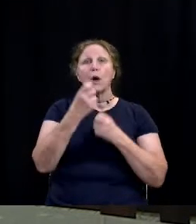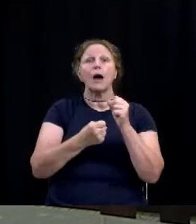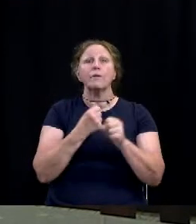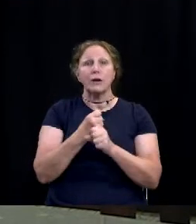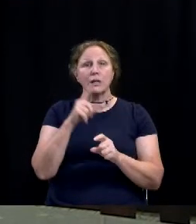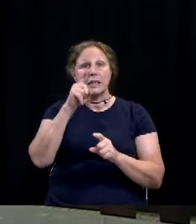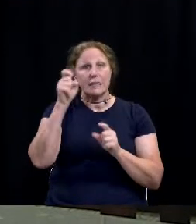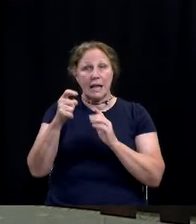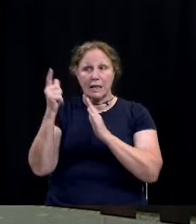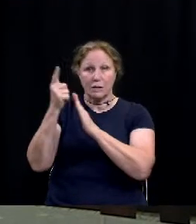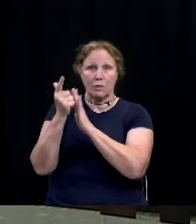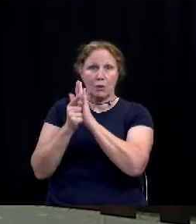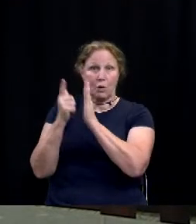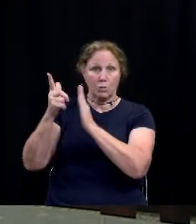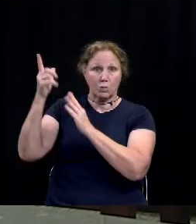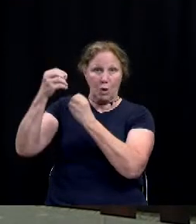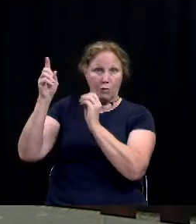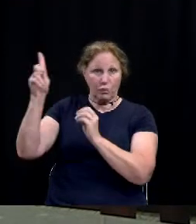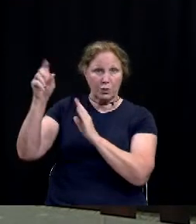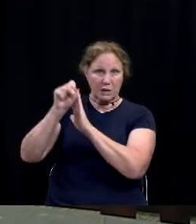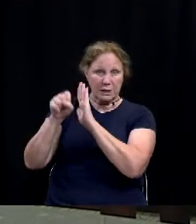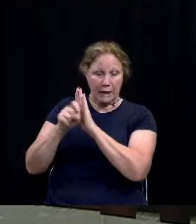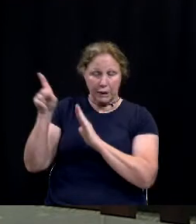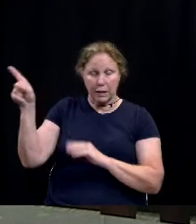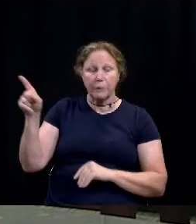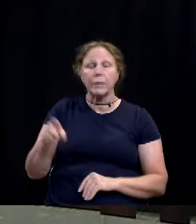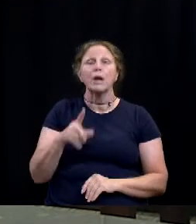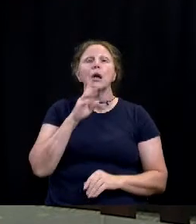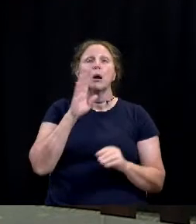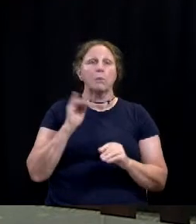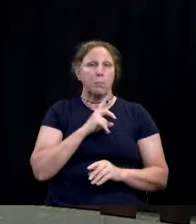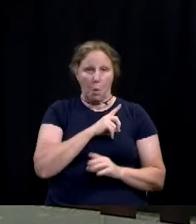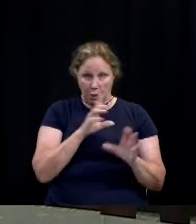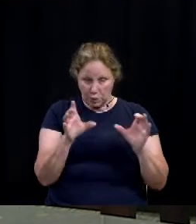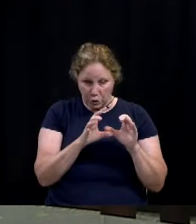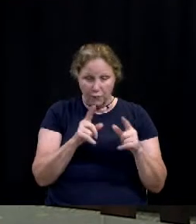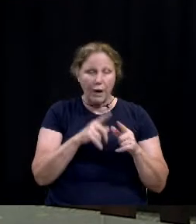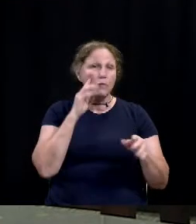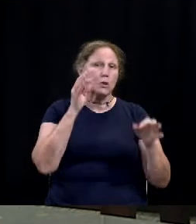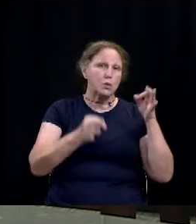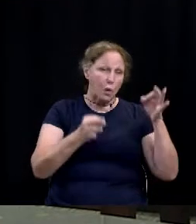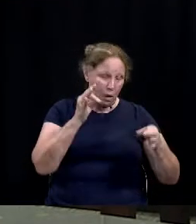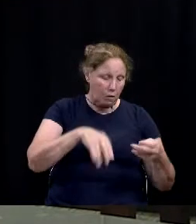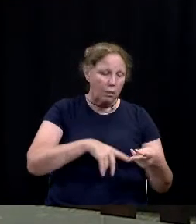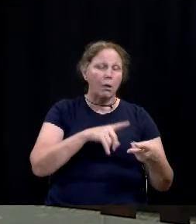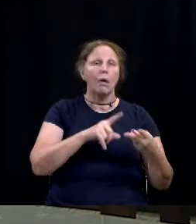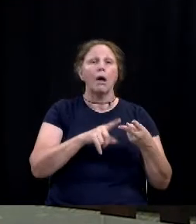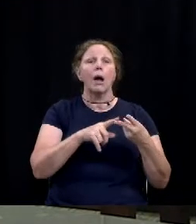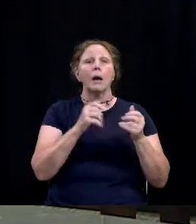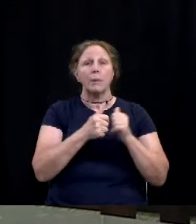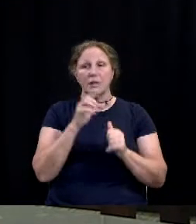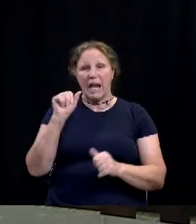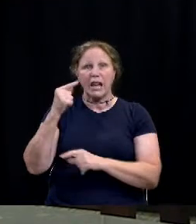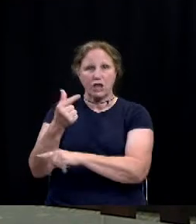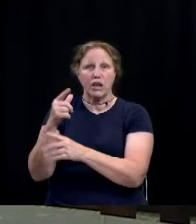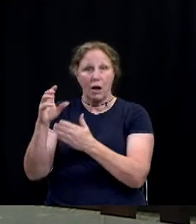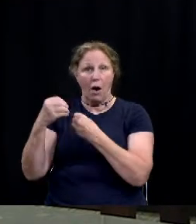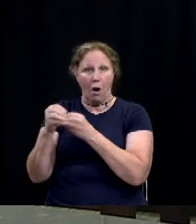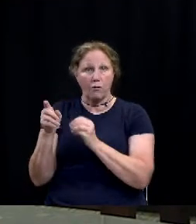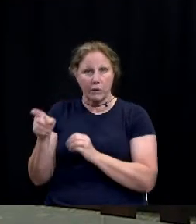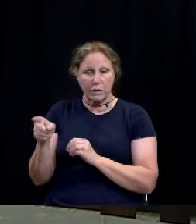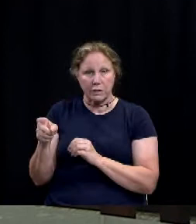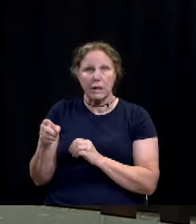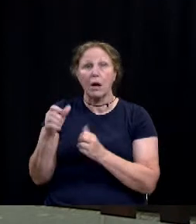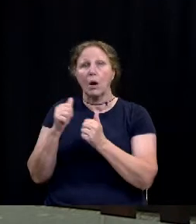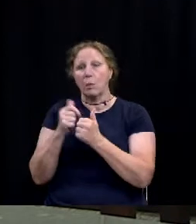Attorney's General's office. She is board certified in personal injury trial law. It's spent much of her career at the AG's office, as I mentioned, litigating